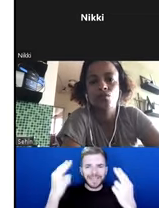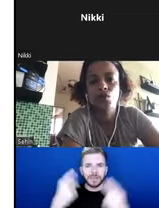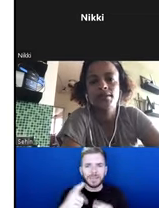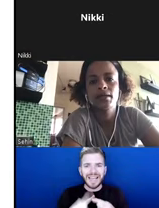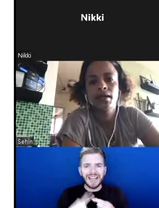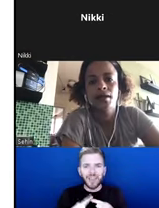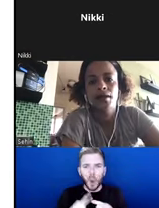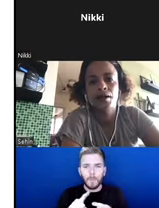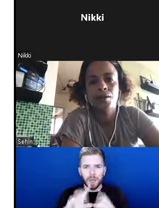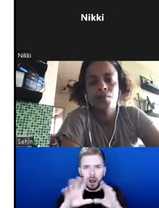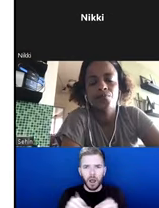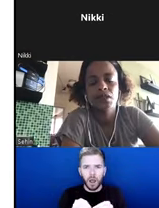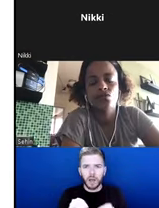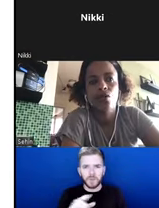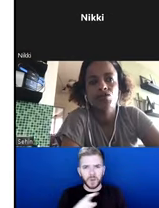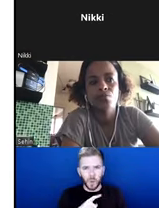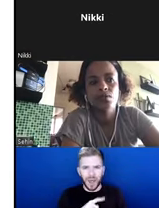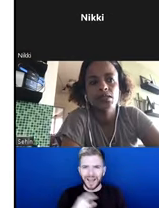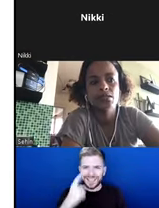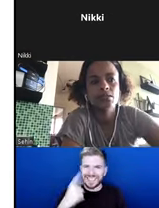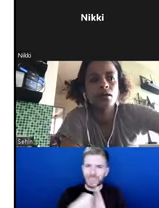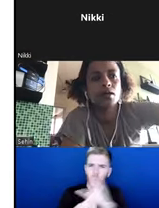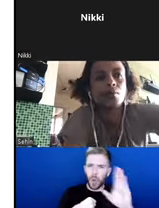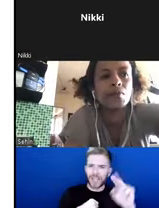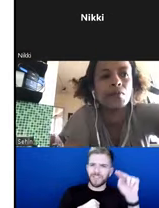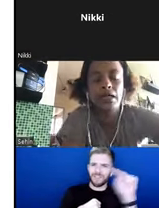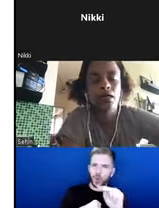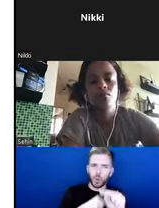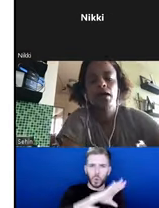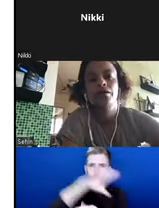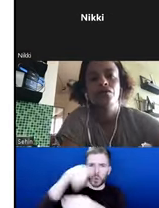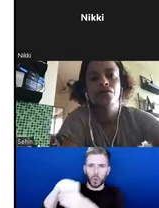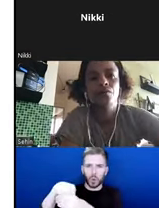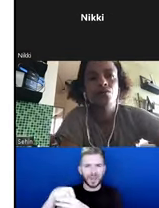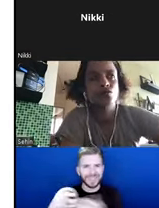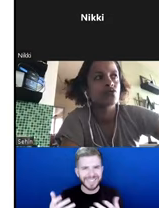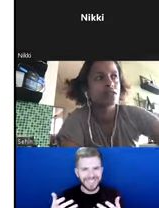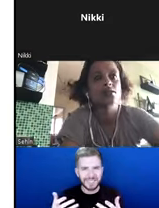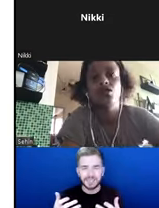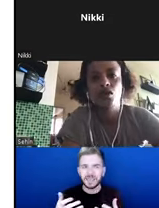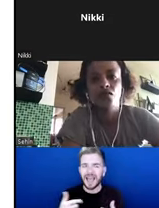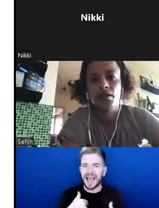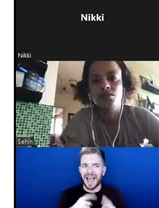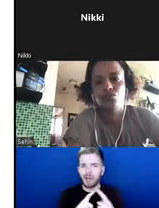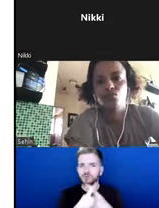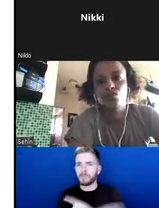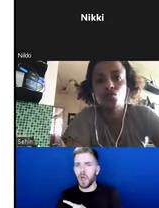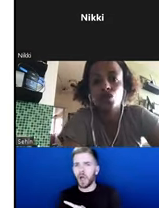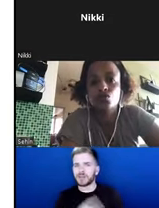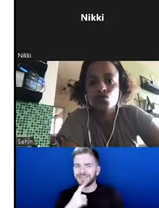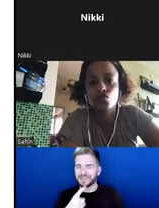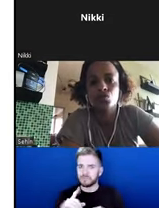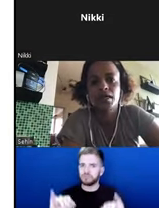Western import. So our response is really kind of, it's almost existential for us to